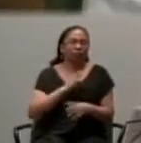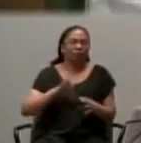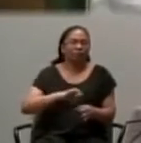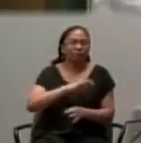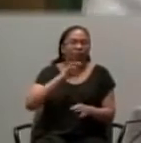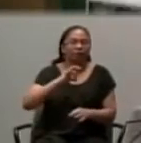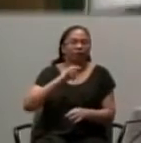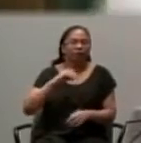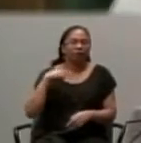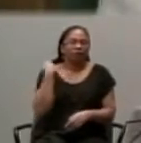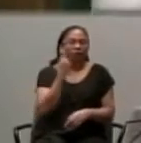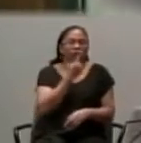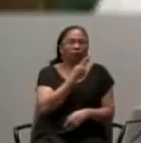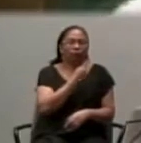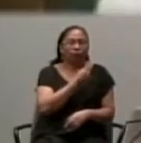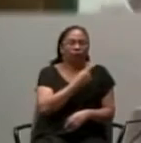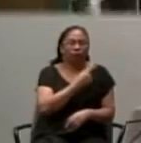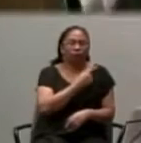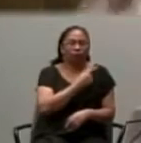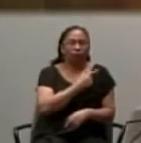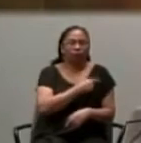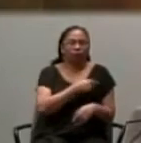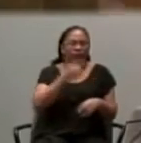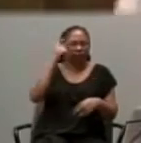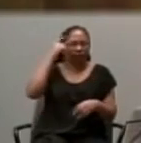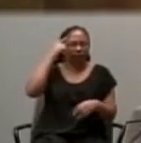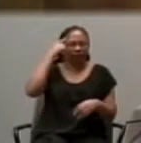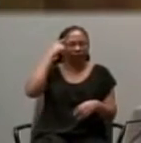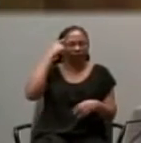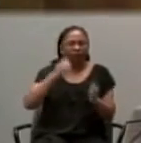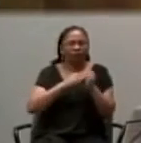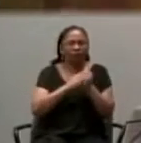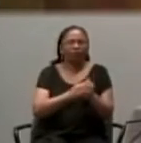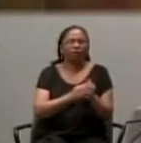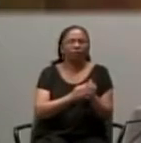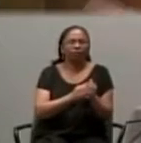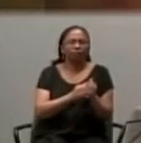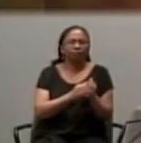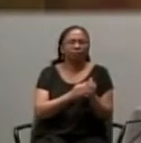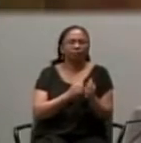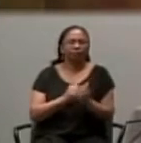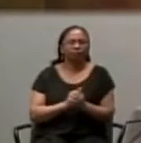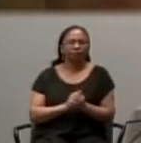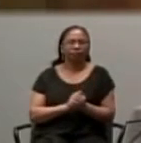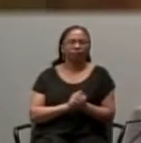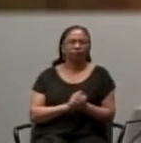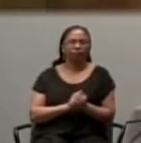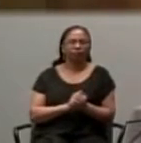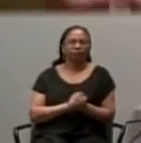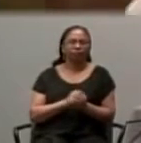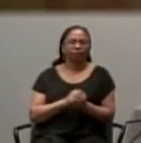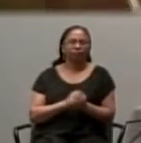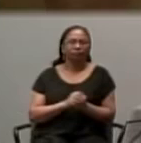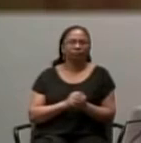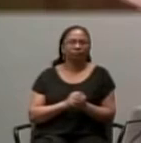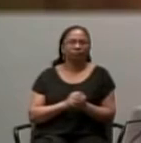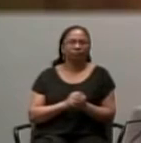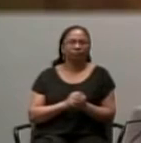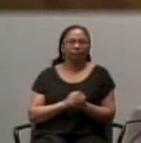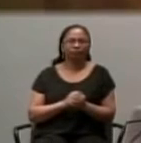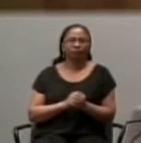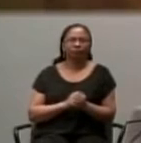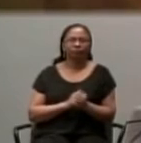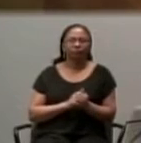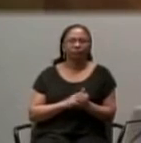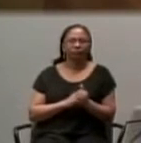spirit to dictate to our humanity and our flesh what is true and what is not true. Amen? Not the other way around.